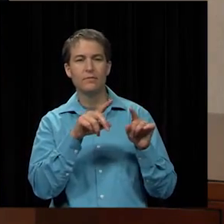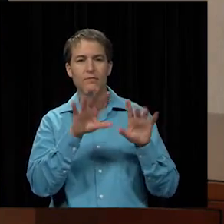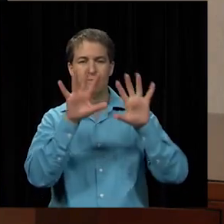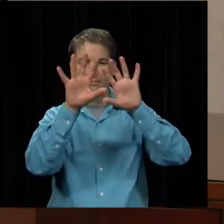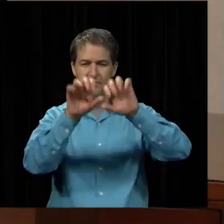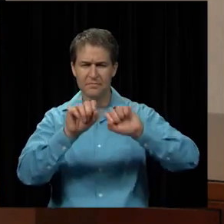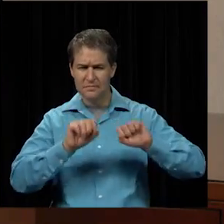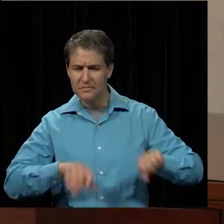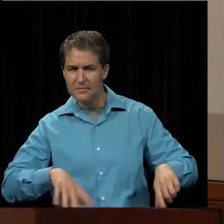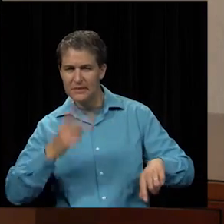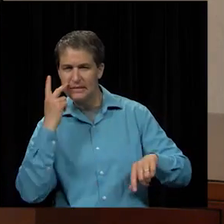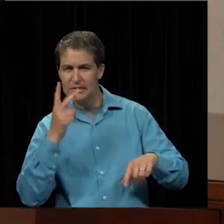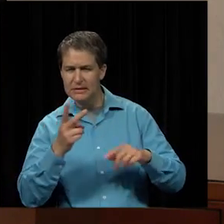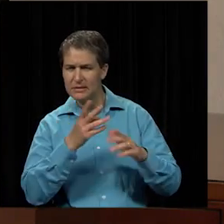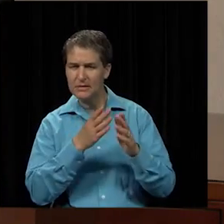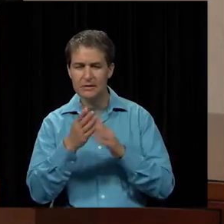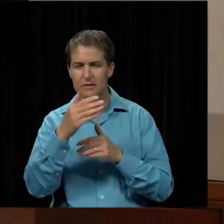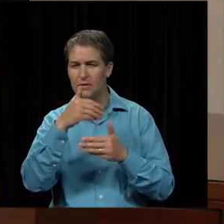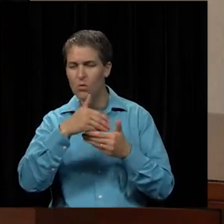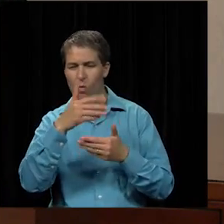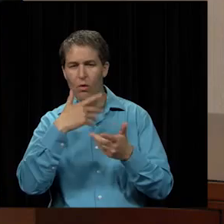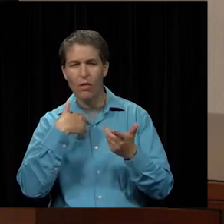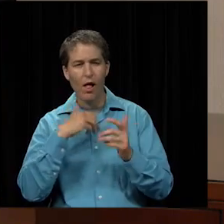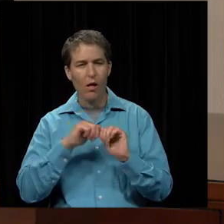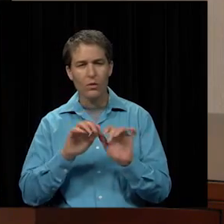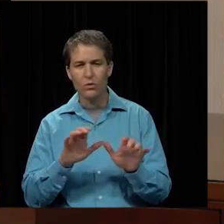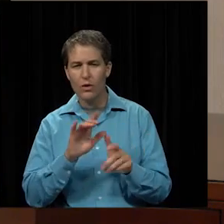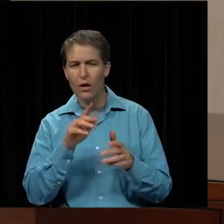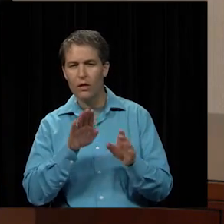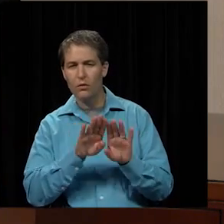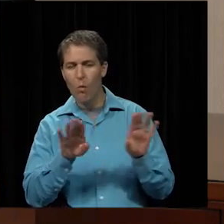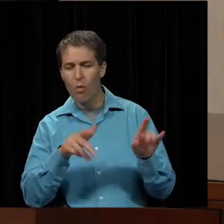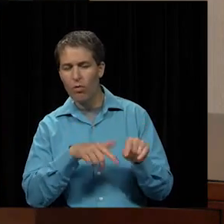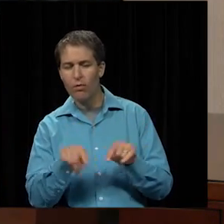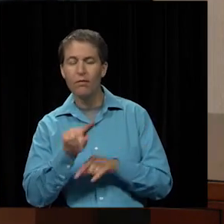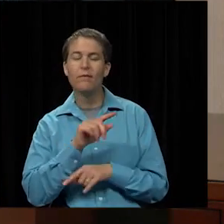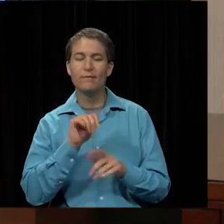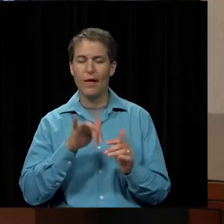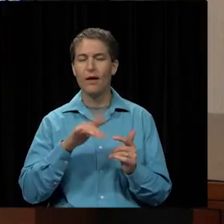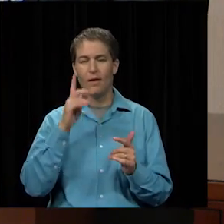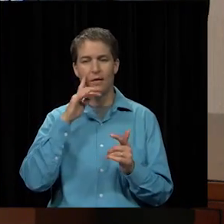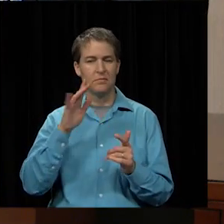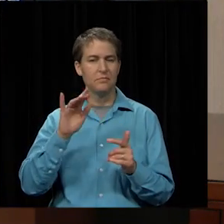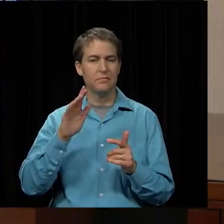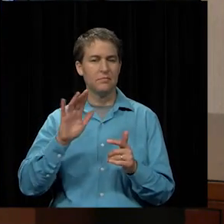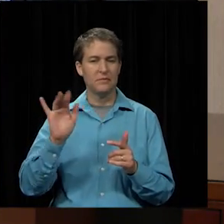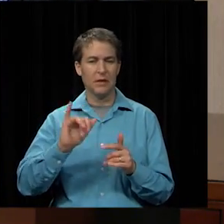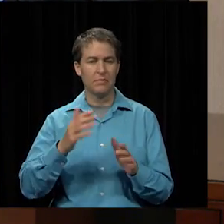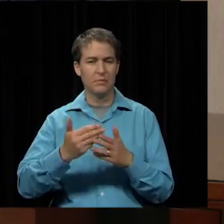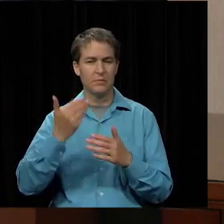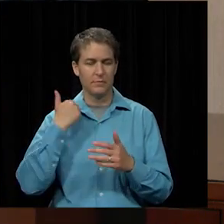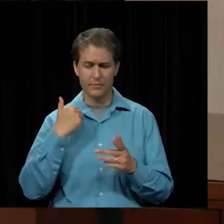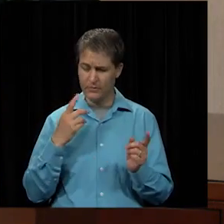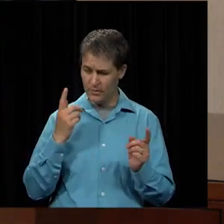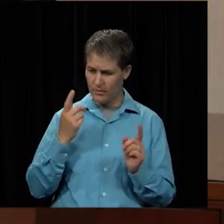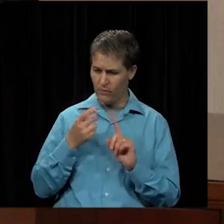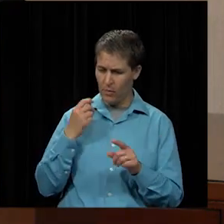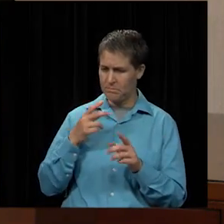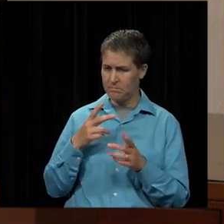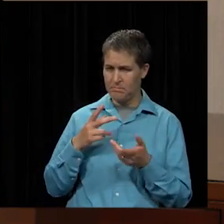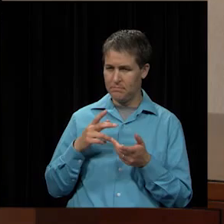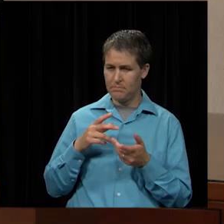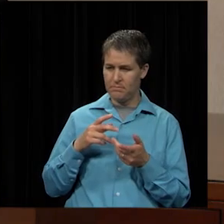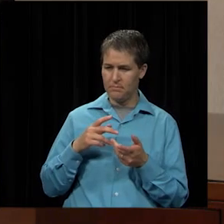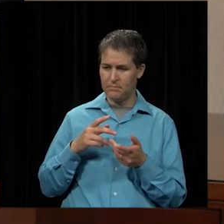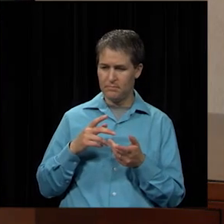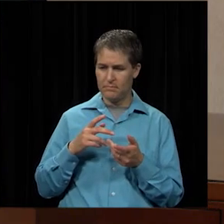But I think the directions have already been given to them, which is the plan that Mr. Hutchison presented previously. From an exterior standpoint, do we have any